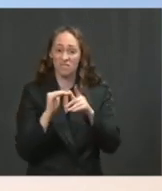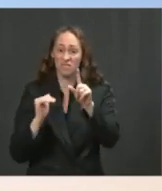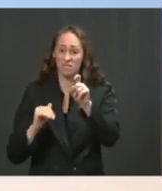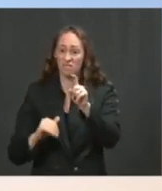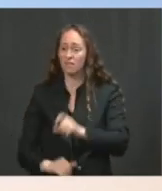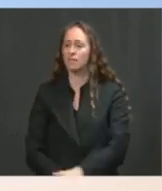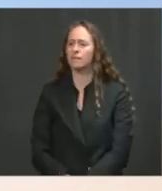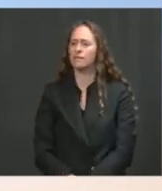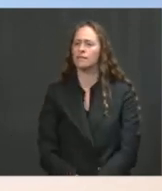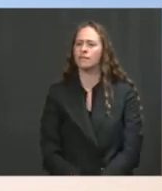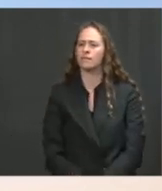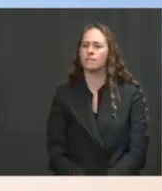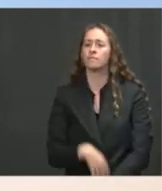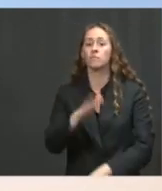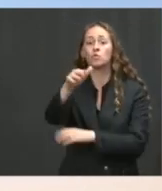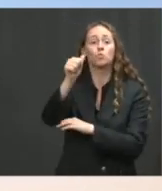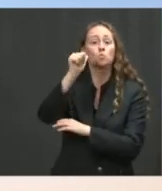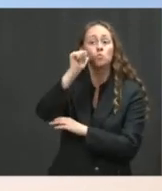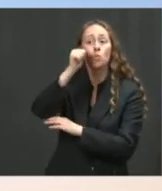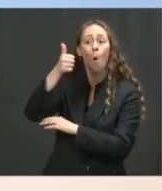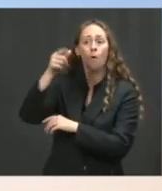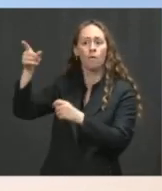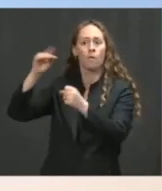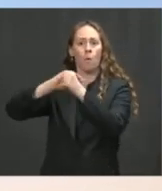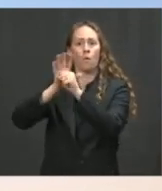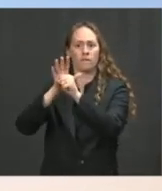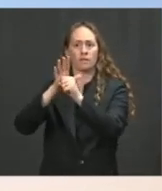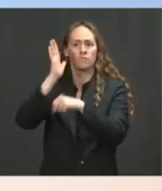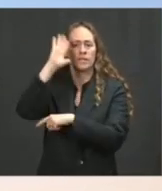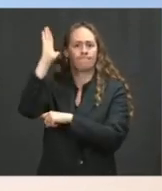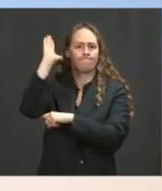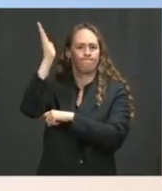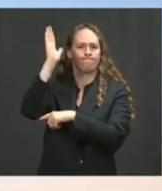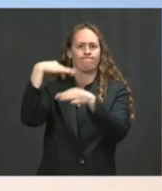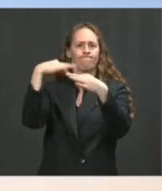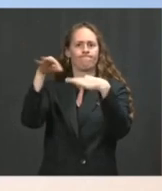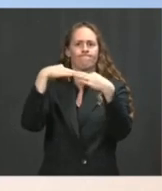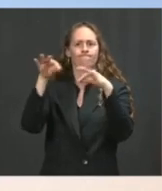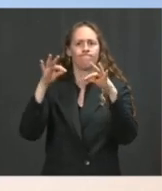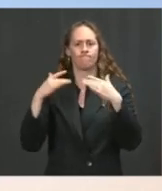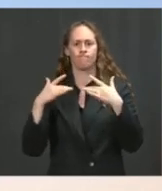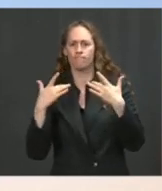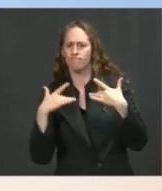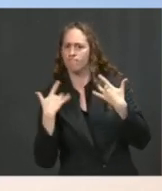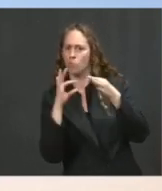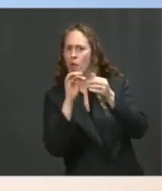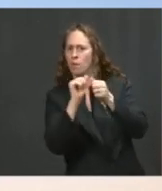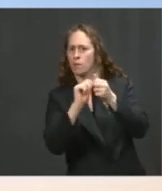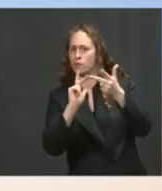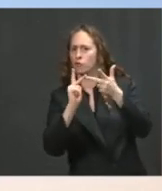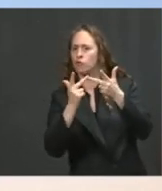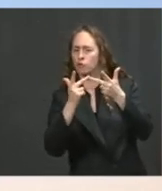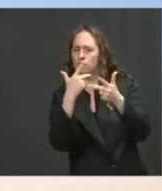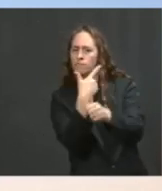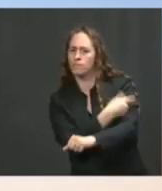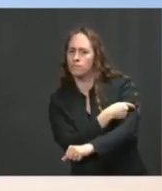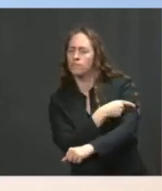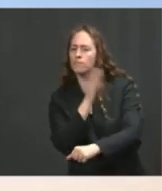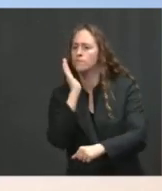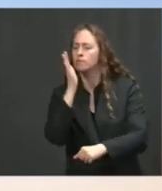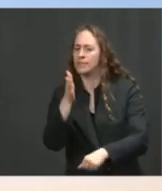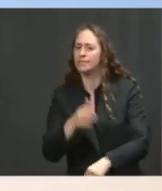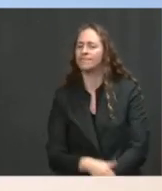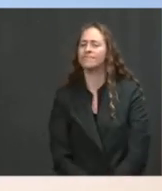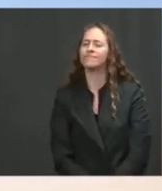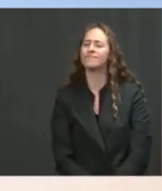a briefing, and we'll discuss next steps as it relates to boosters. I would also note for your planning that you can expect to hear from the President